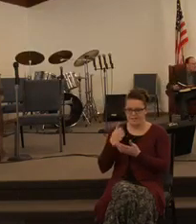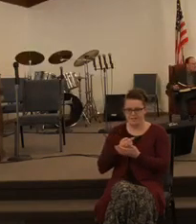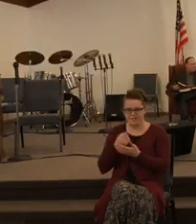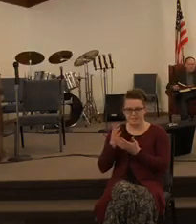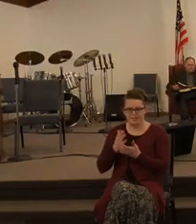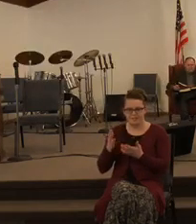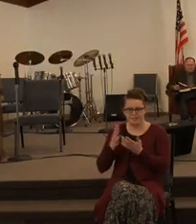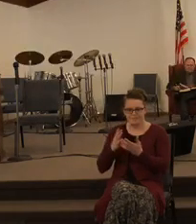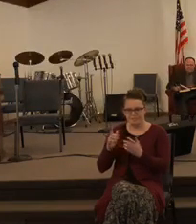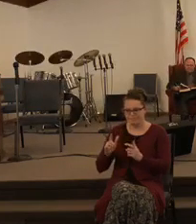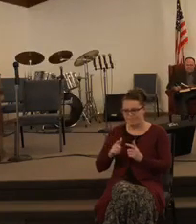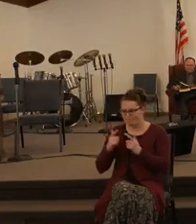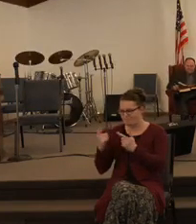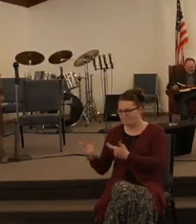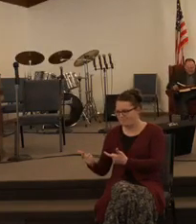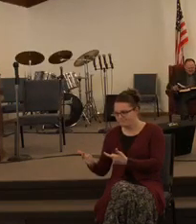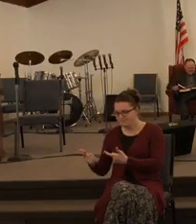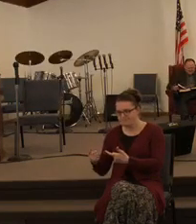Moabites